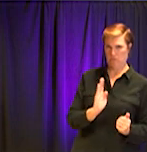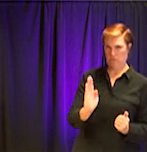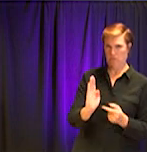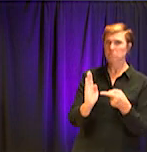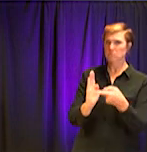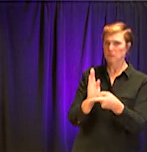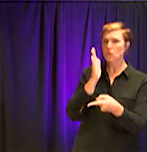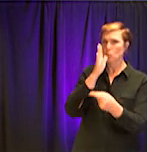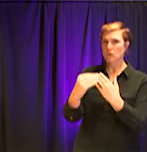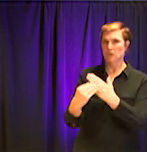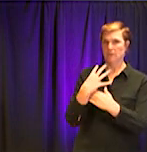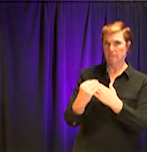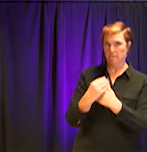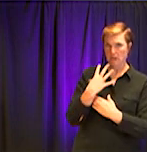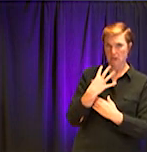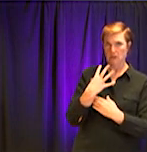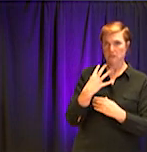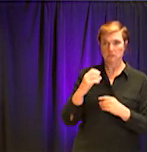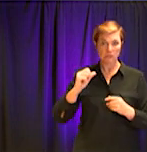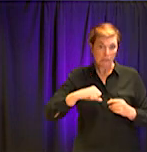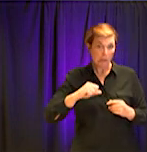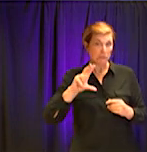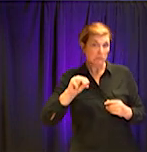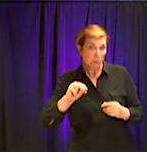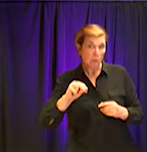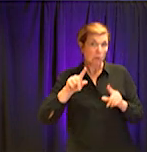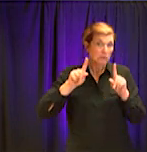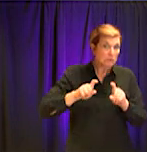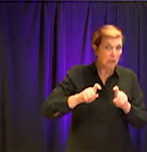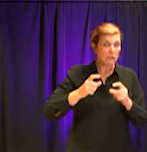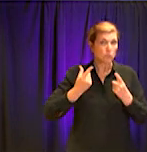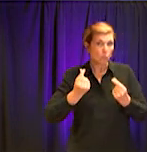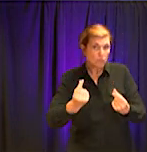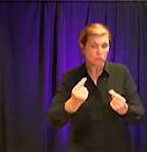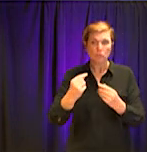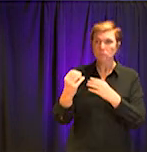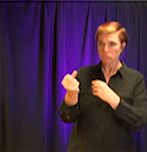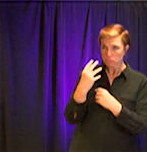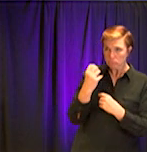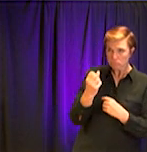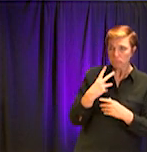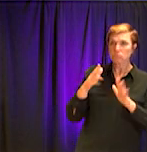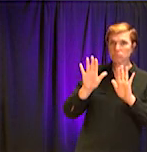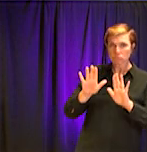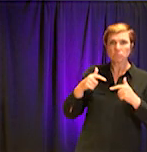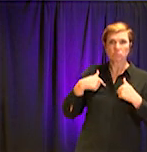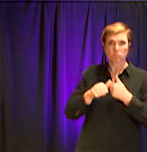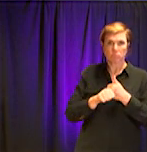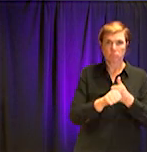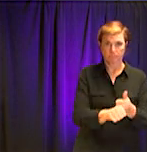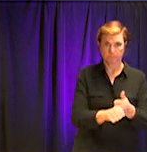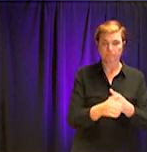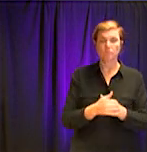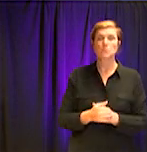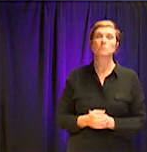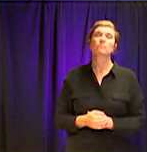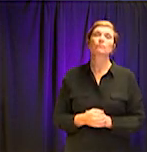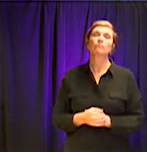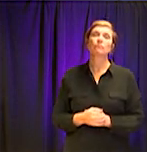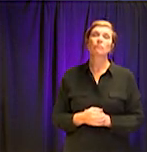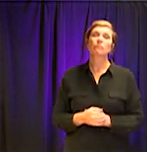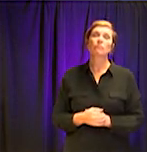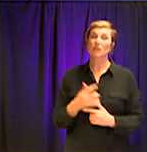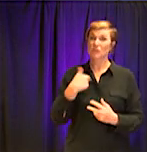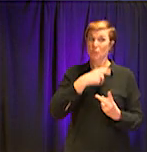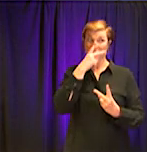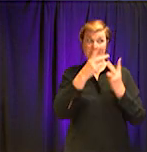um, about what steps to take next. Um, you know, a vast majority of people that get sick with COVID-19, we've learned from other